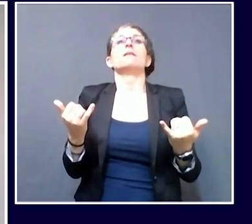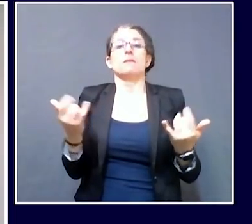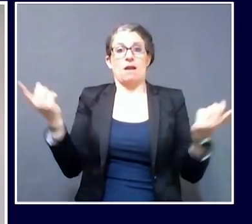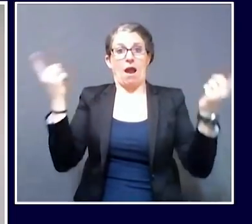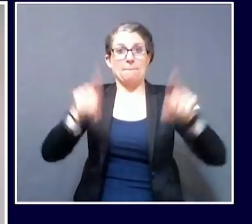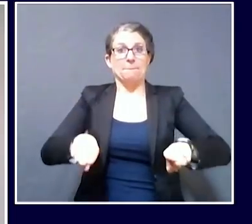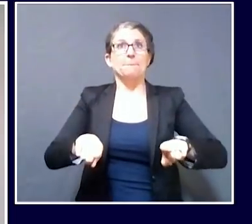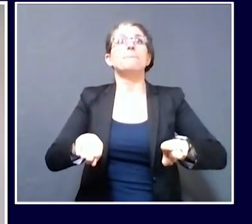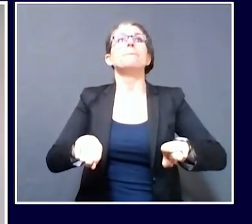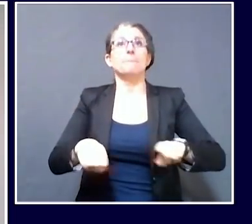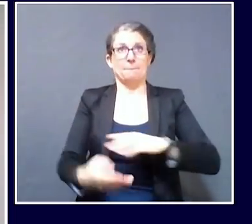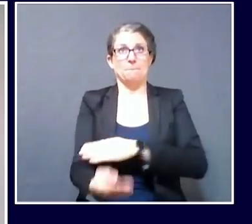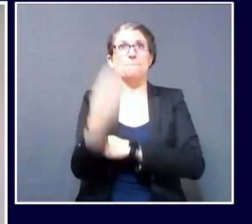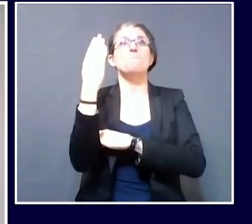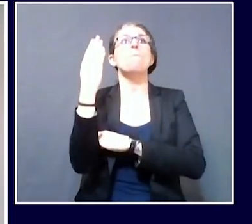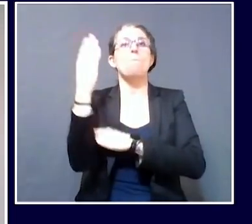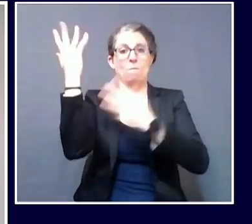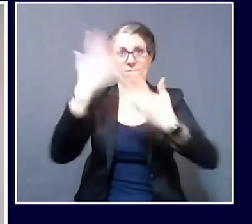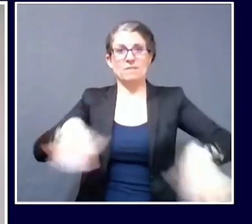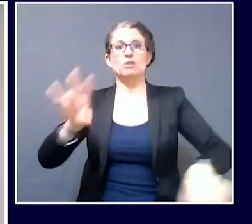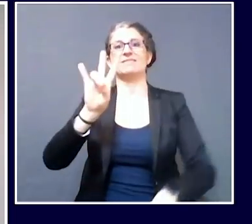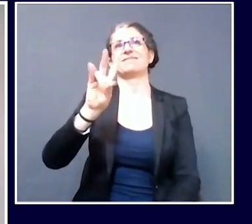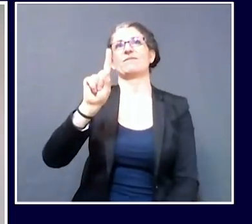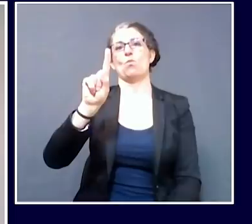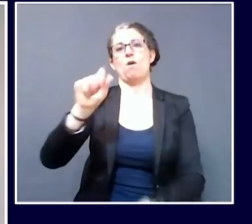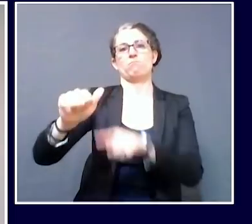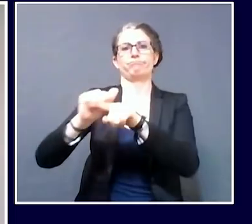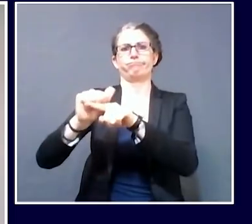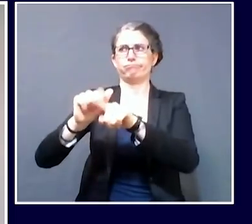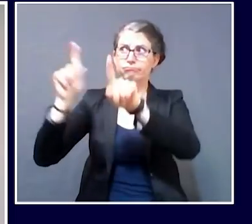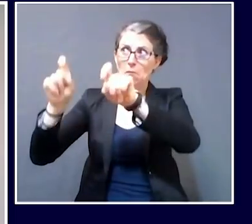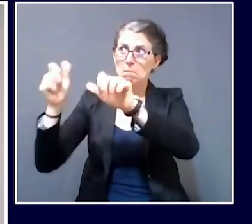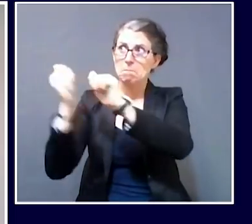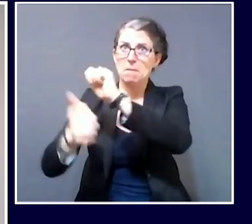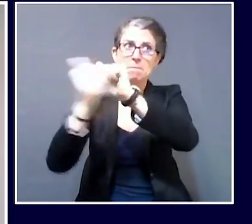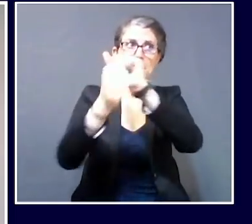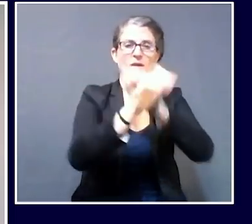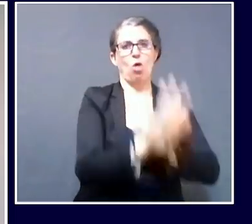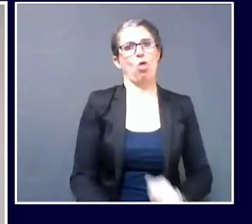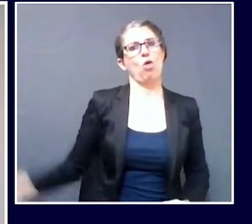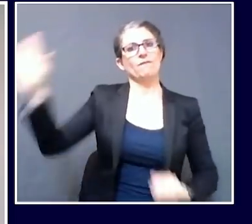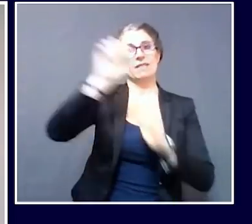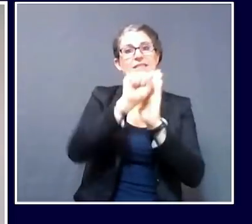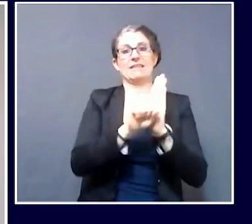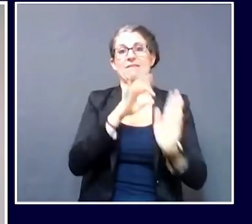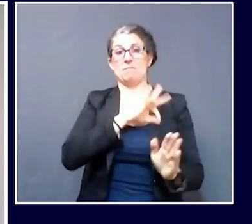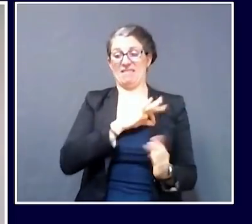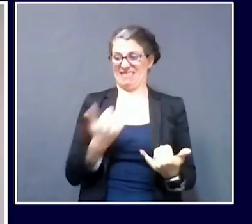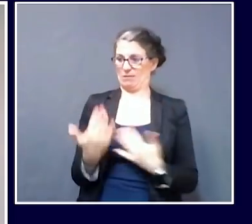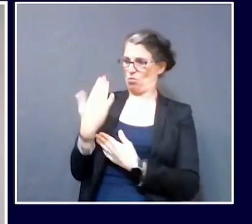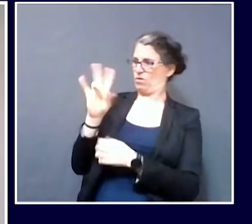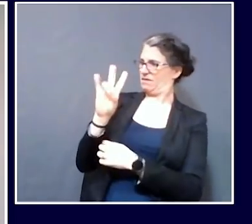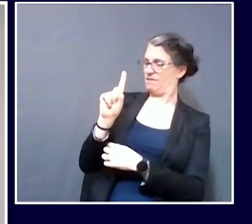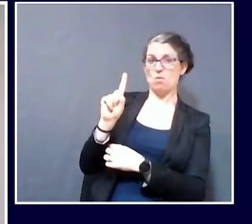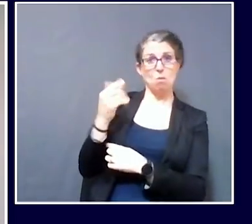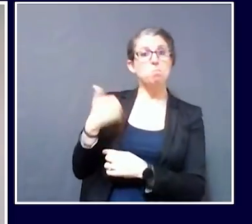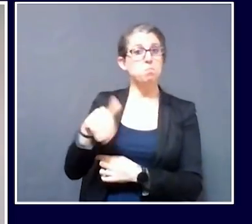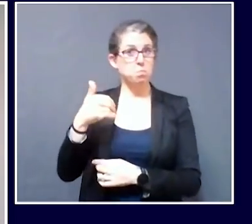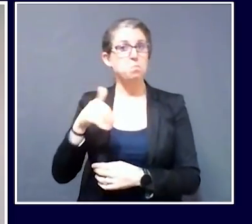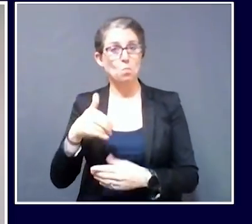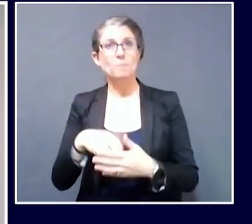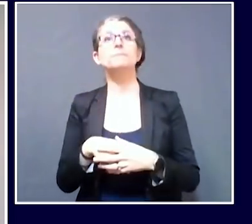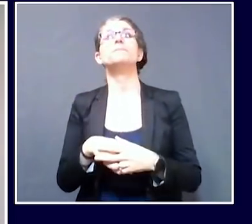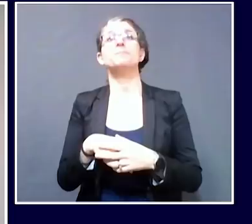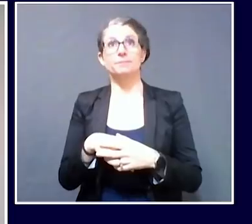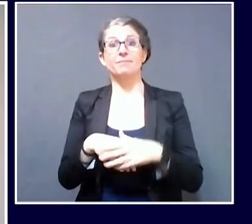fit testing missions at healthcare facilities statewide. Overall, they have tested close to